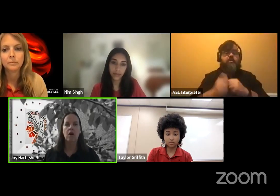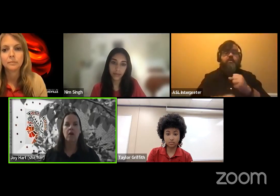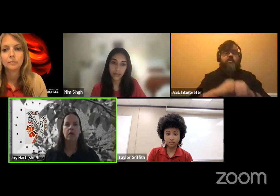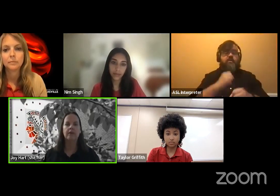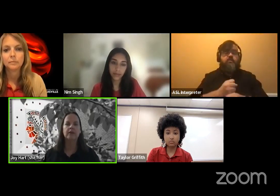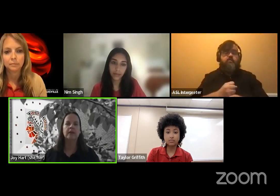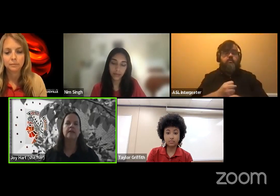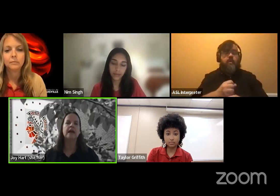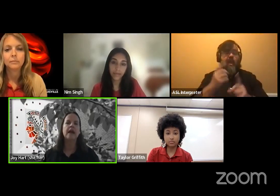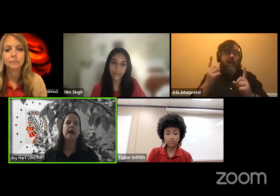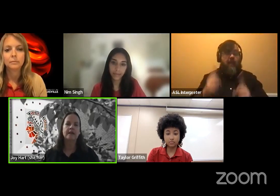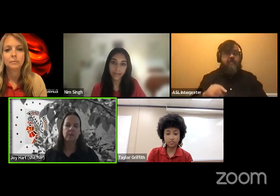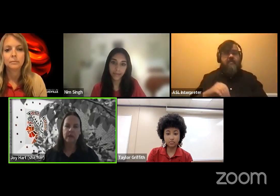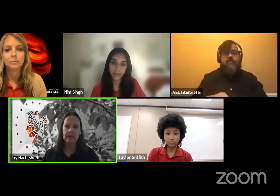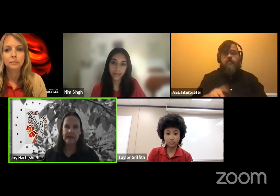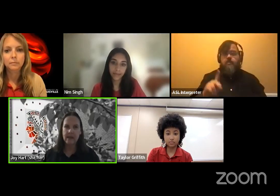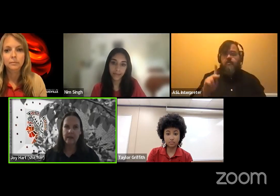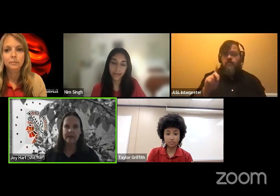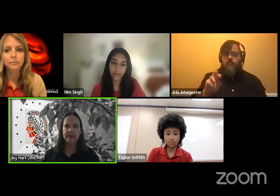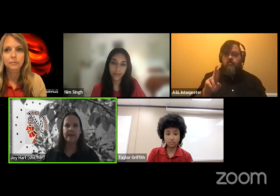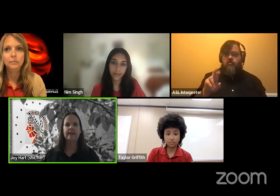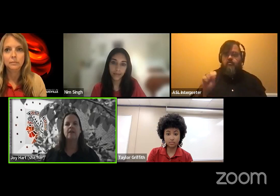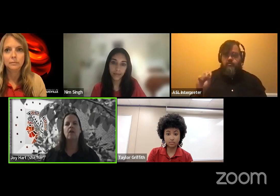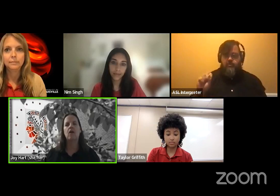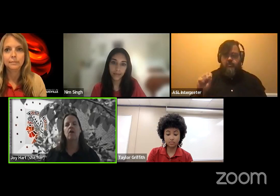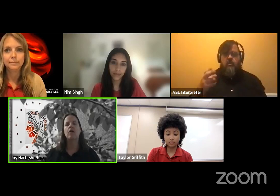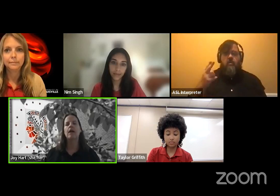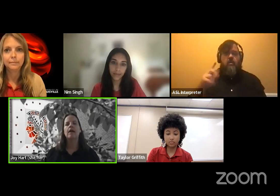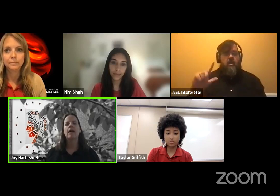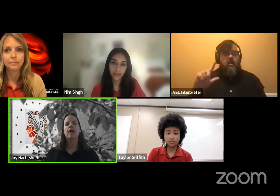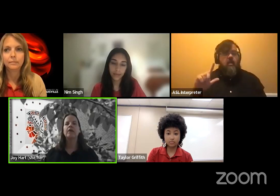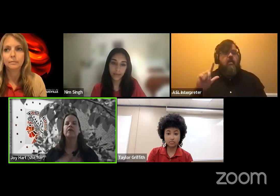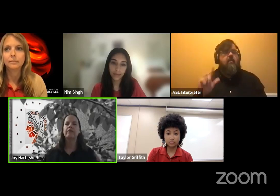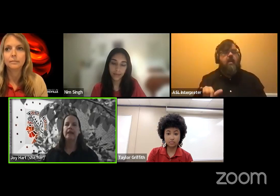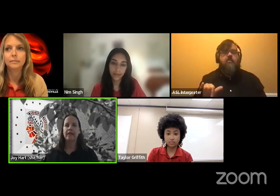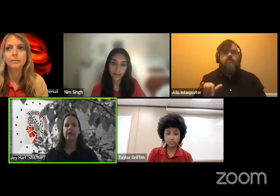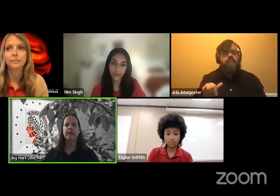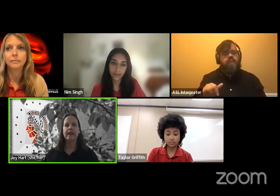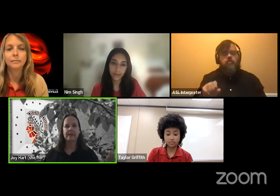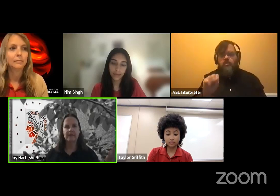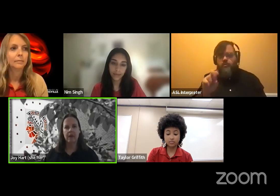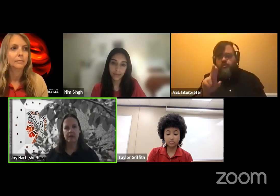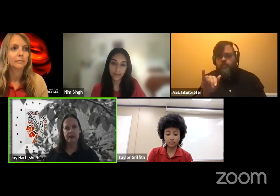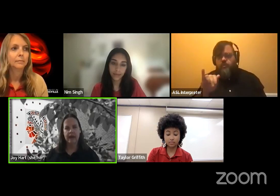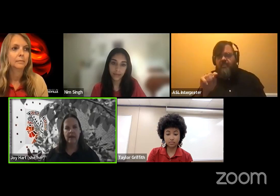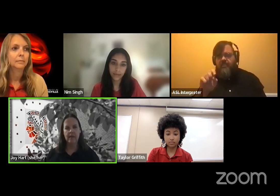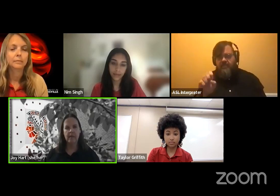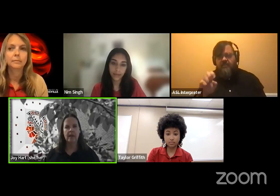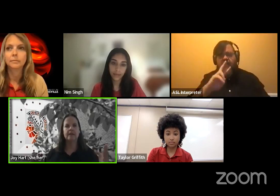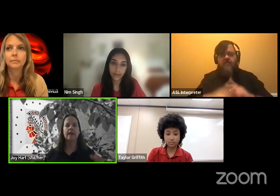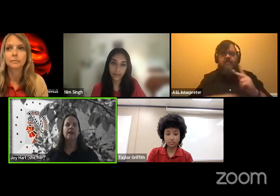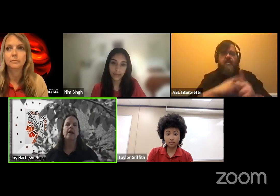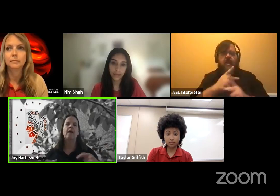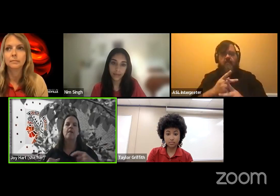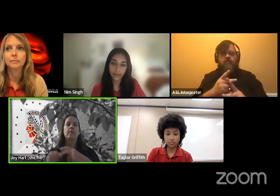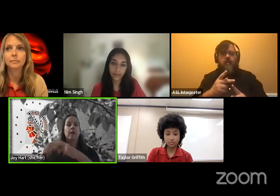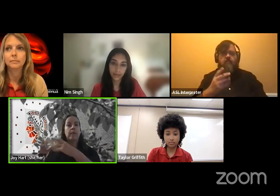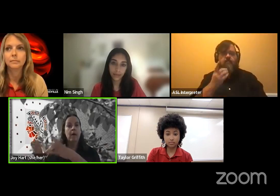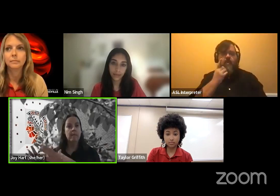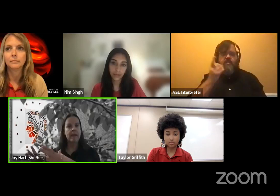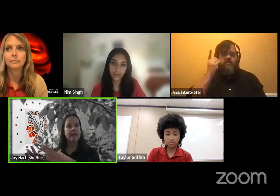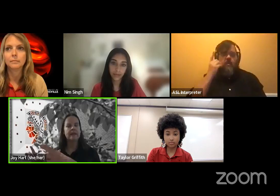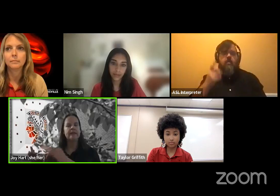Kerr's hall, which is a suite style residence hall. Uh, we generally have three types of halls on campus, um,